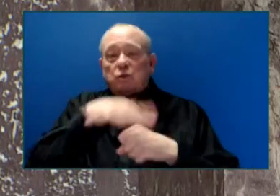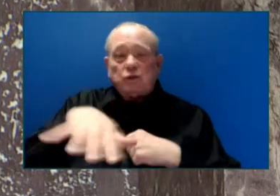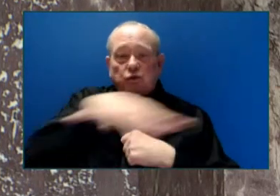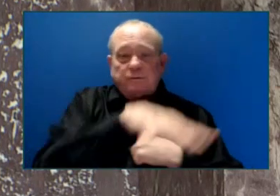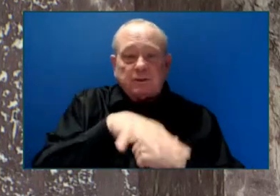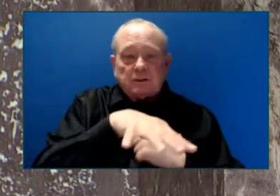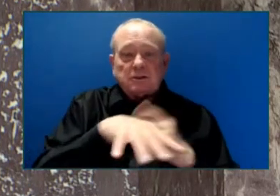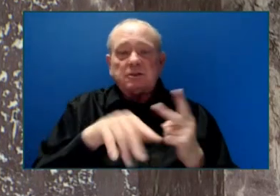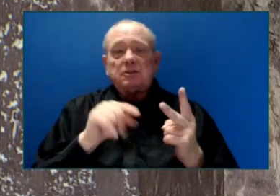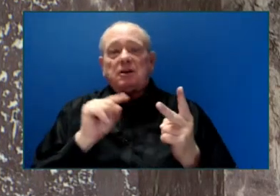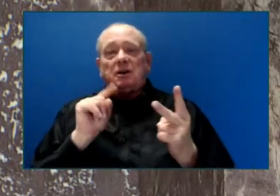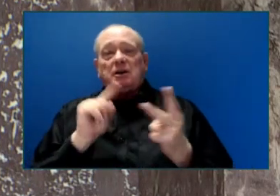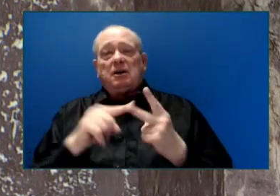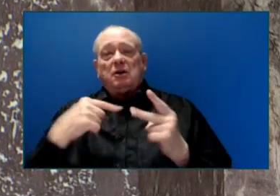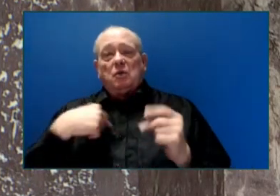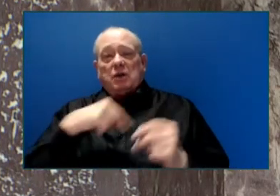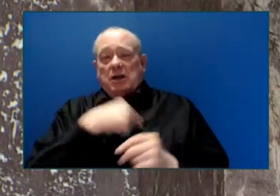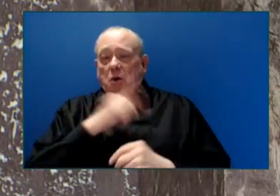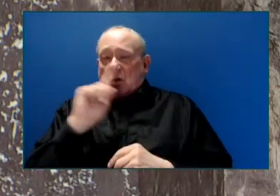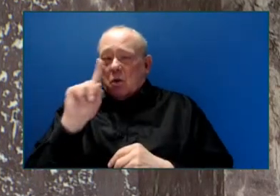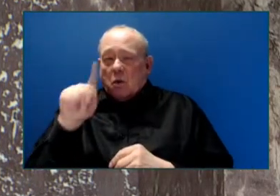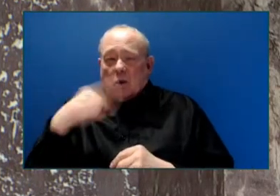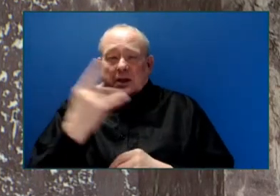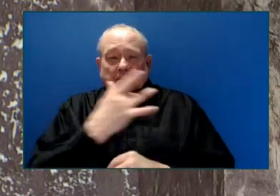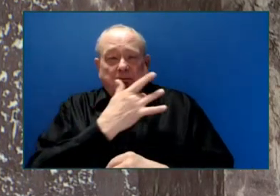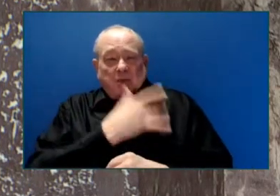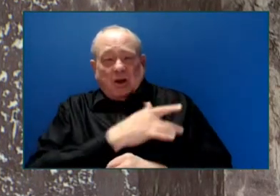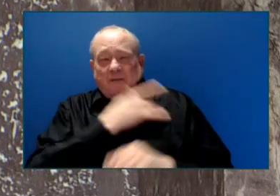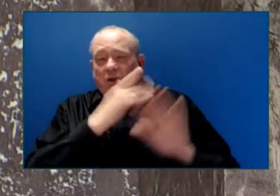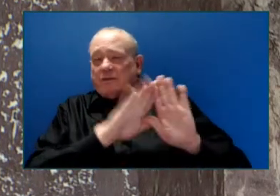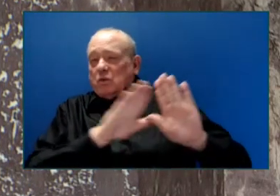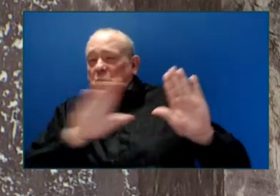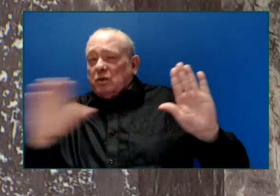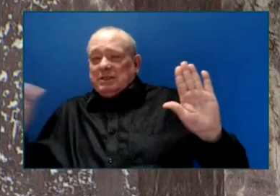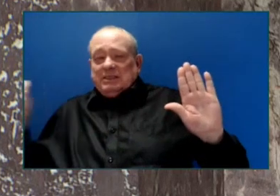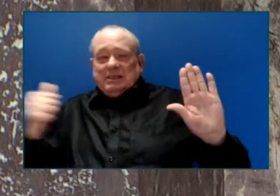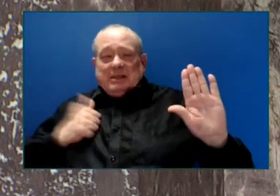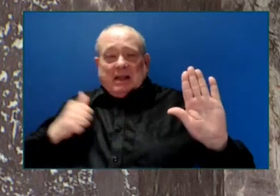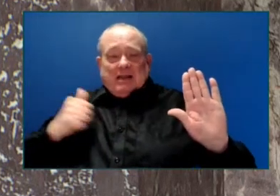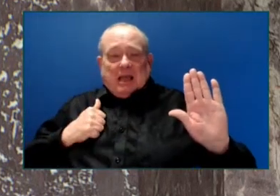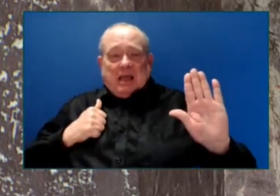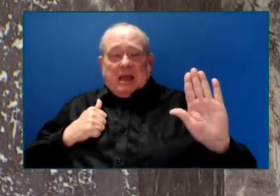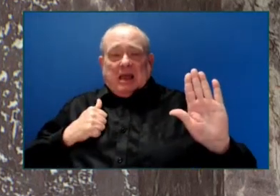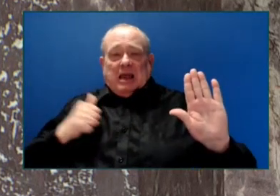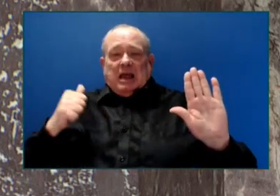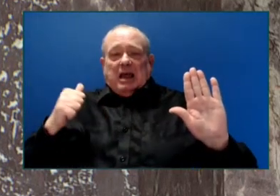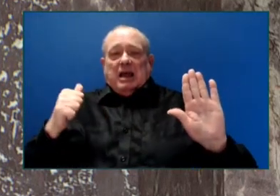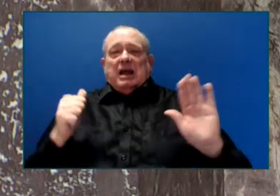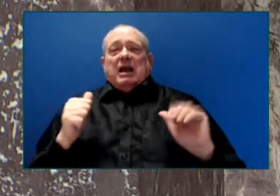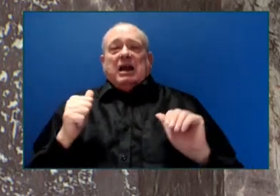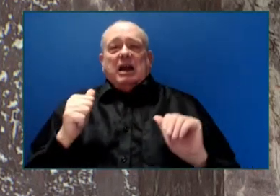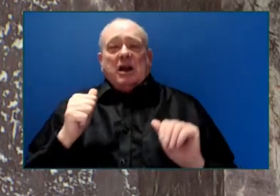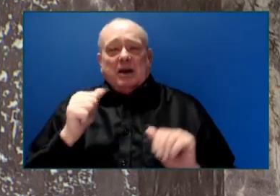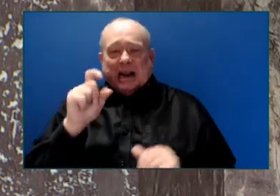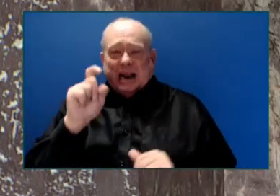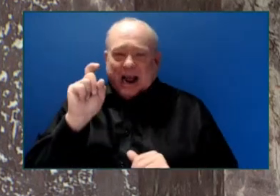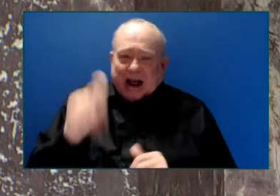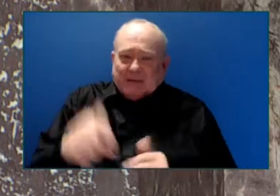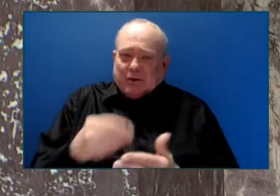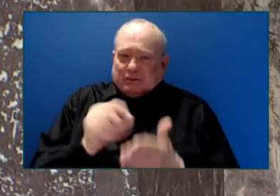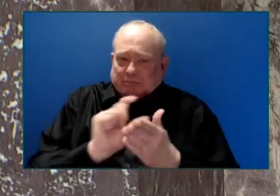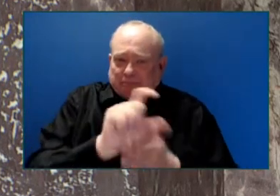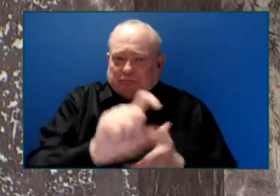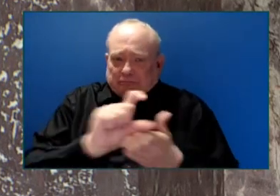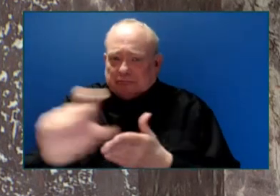said, you know what, we can't wait for the federal government anymore. We must build this housing. And we're investing in housing on reserve, Honourable Speaker. Housing